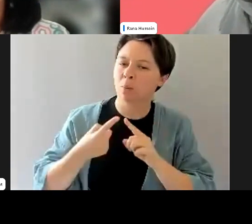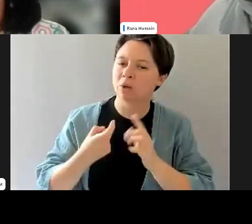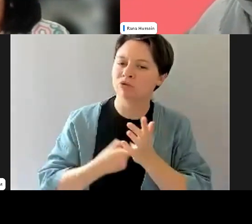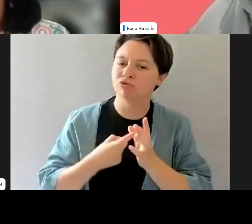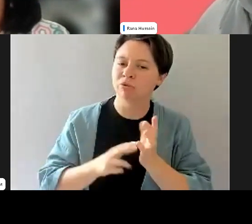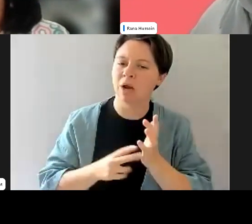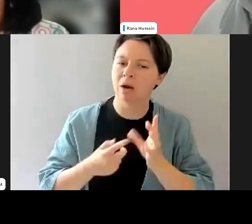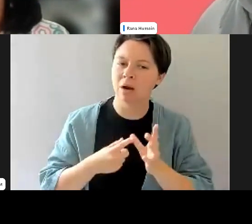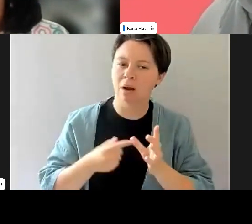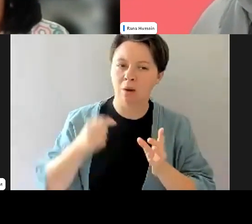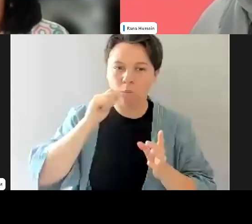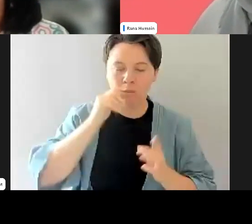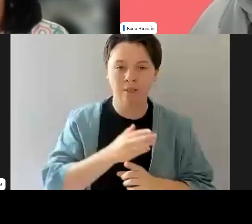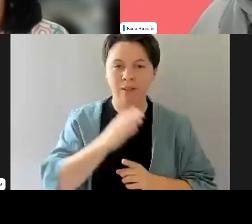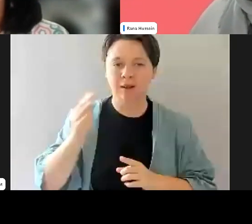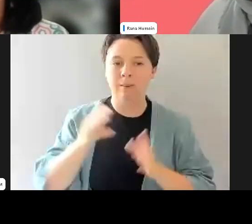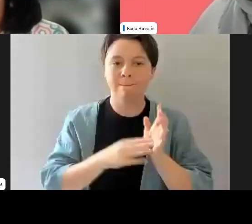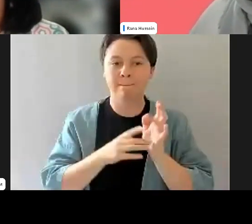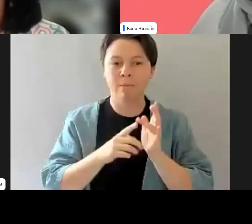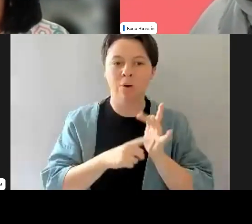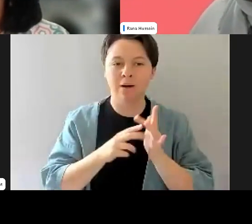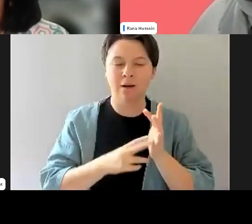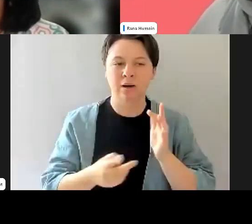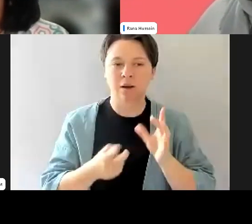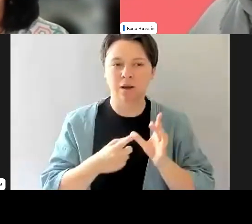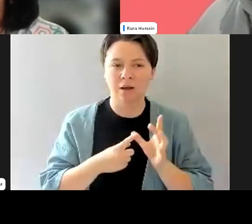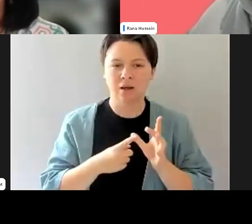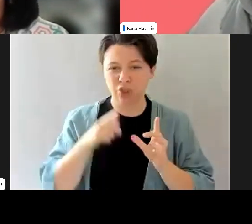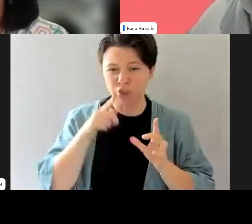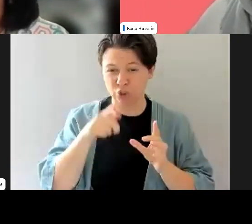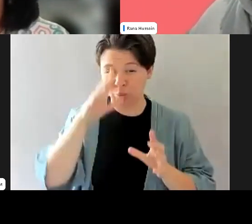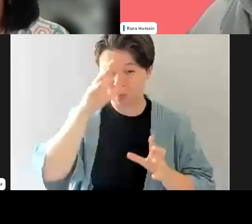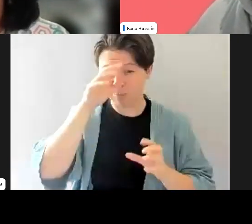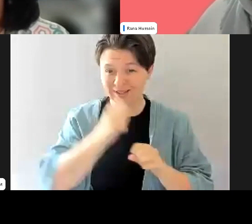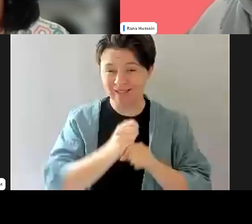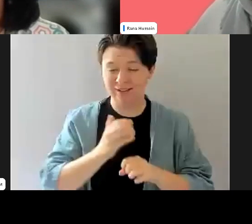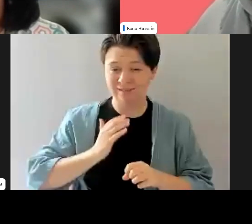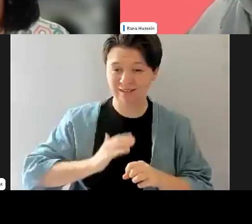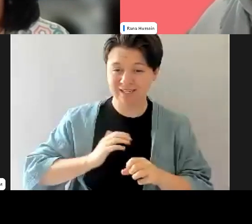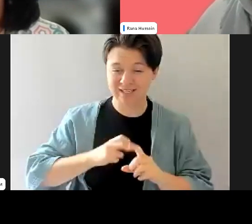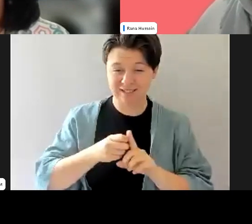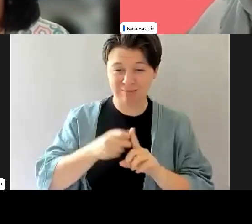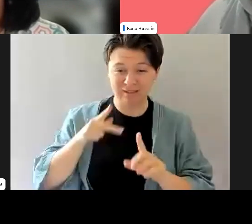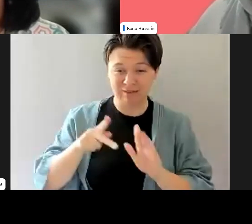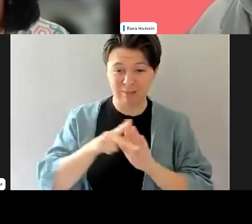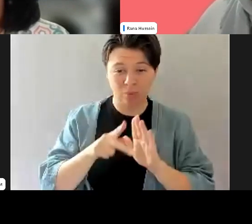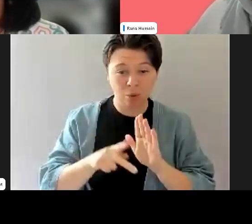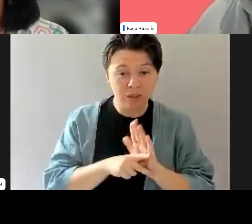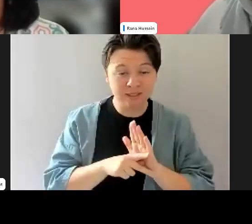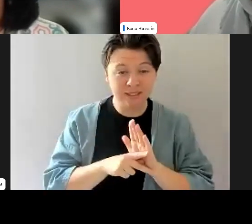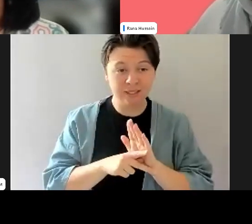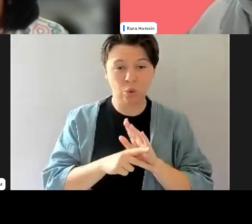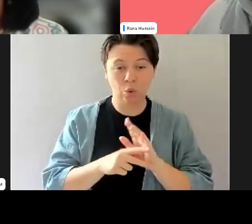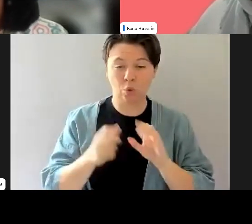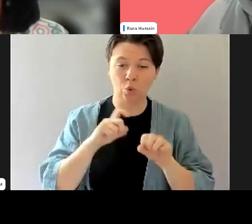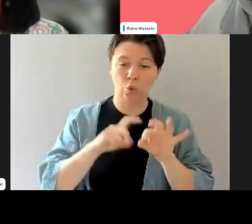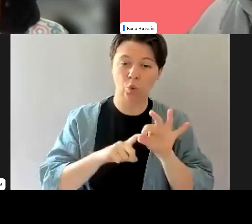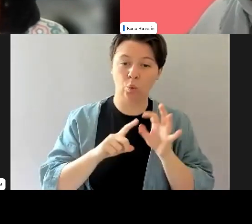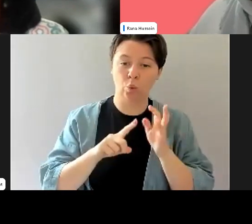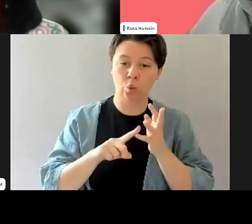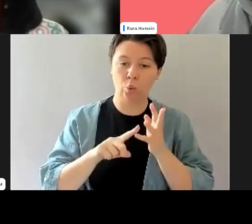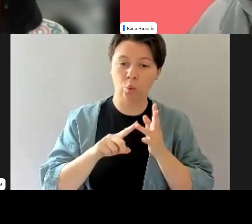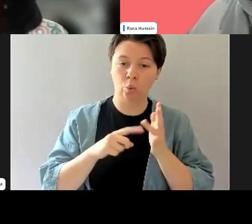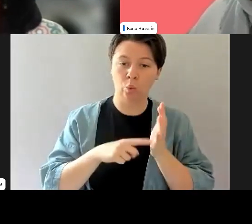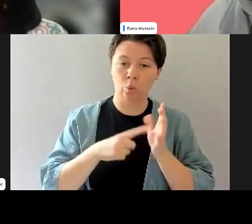may flip over to Melina now and just, Melina, do you believe that there's a need for specific policies or, or quotas to ensure greater